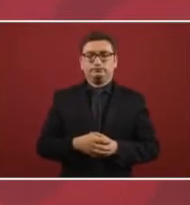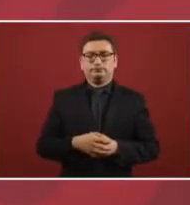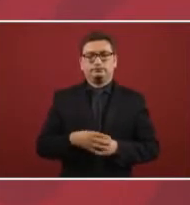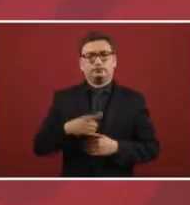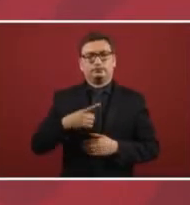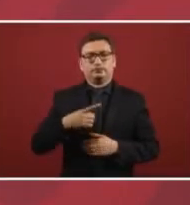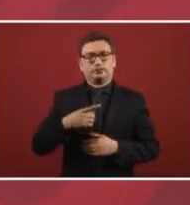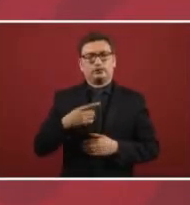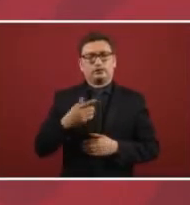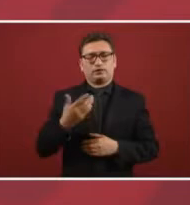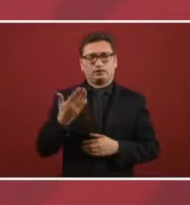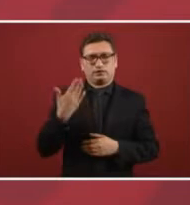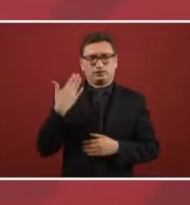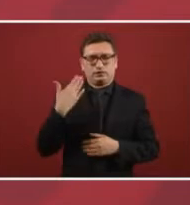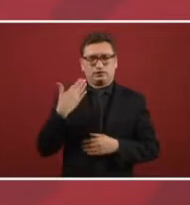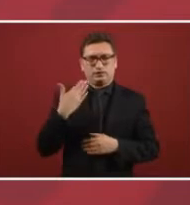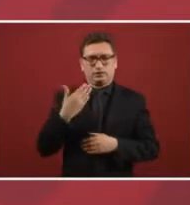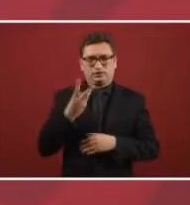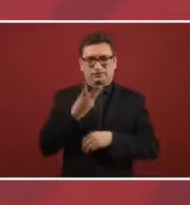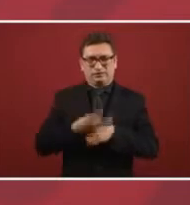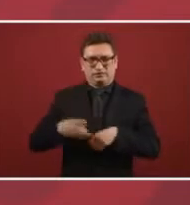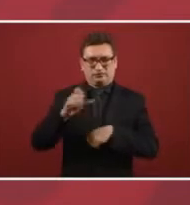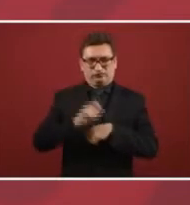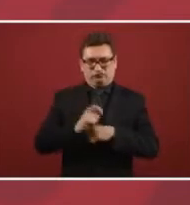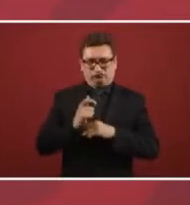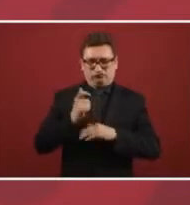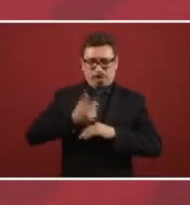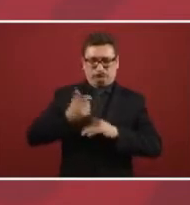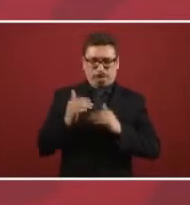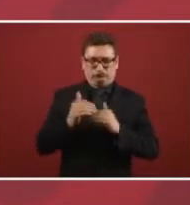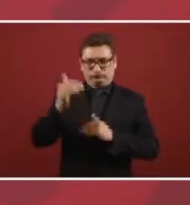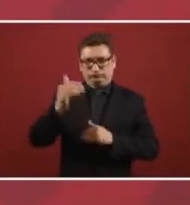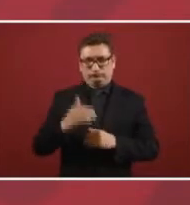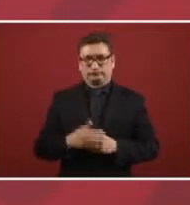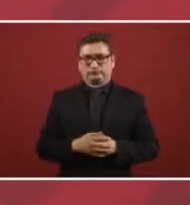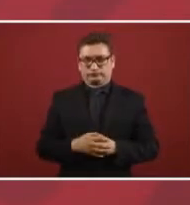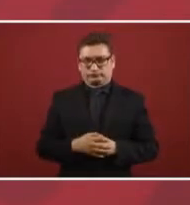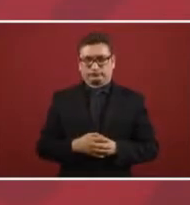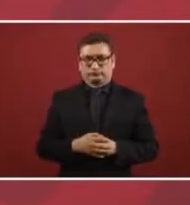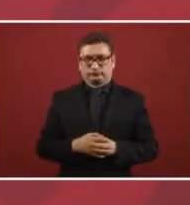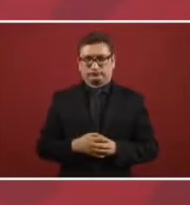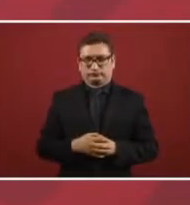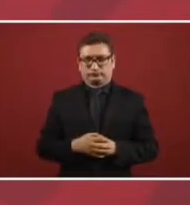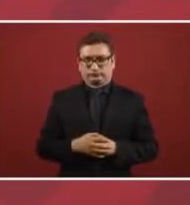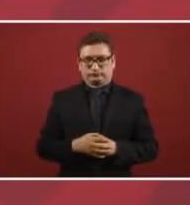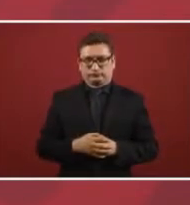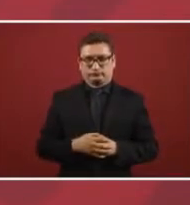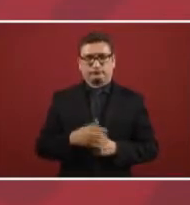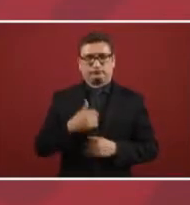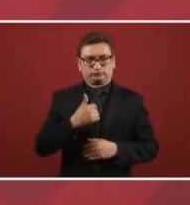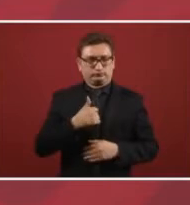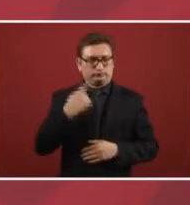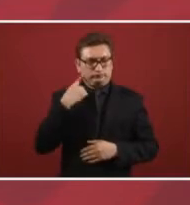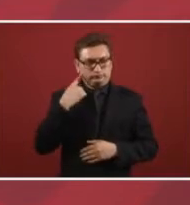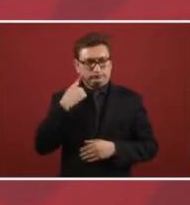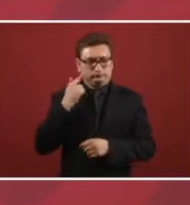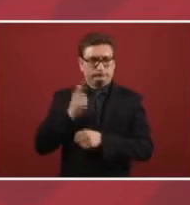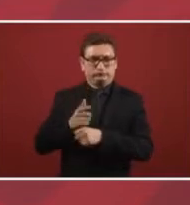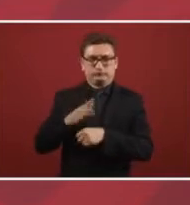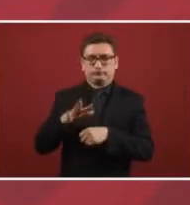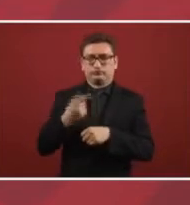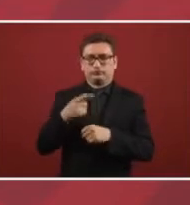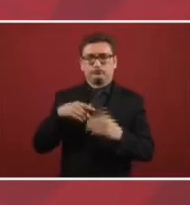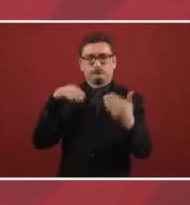And it came to happen about three weeks ago, as they tell me. I found out